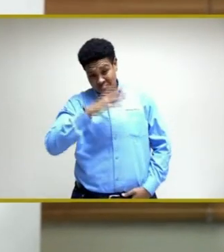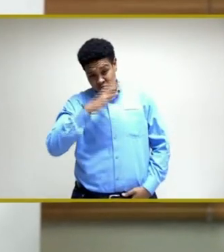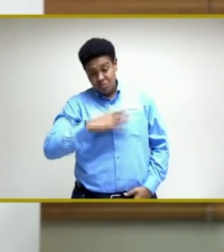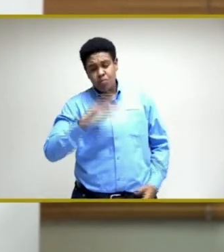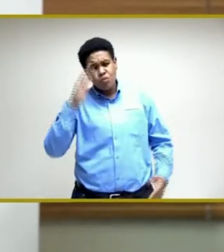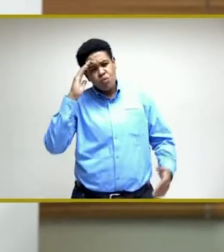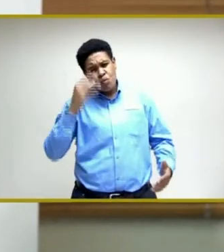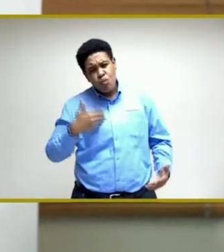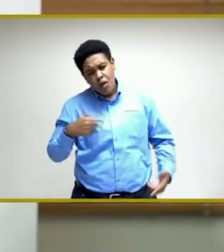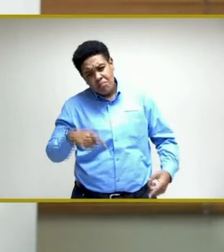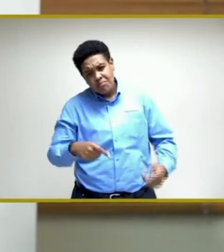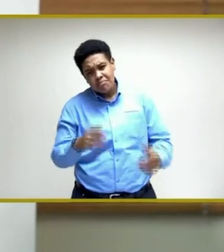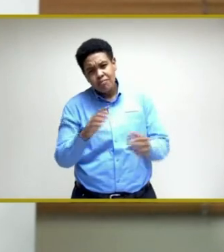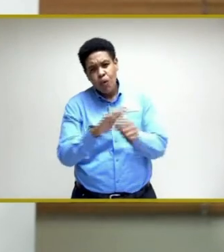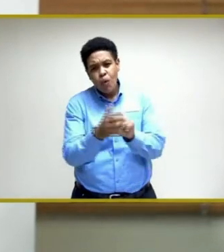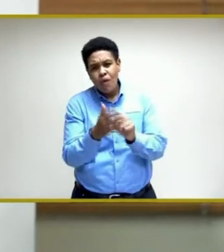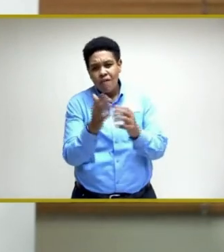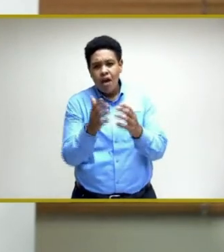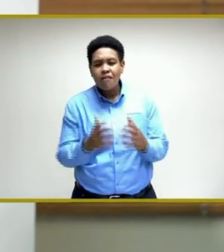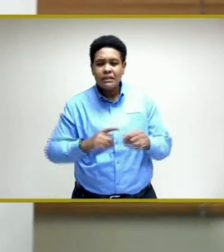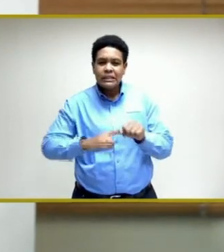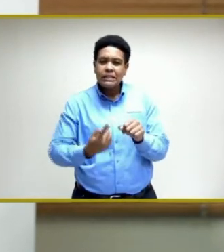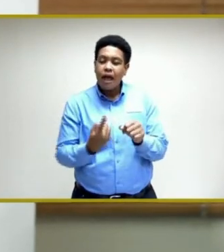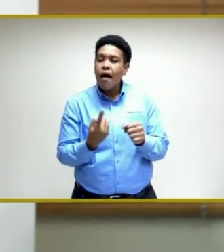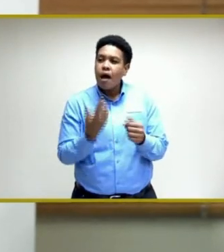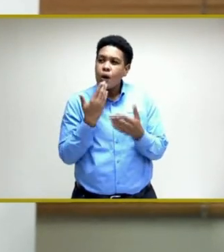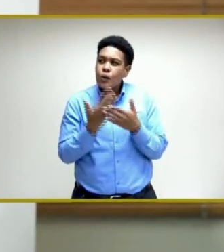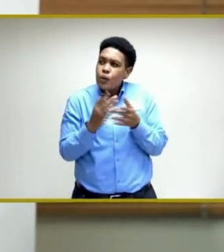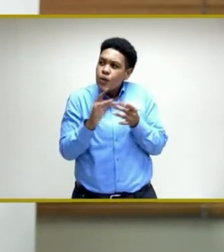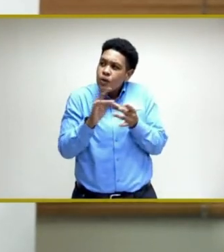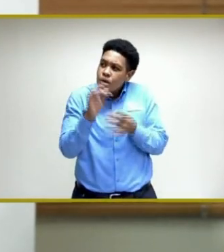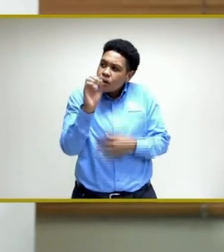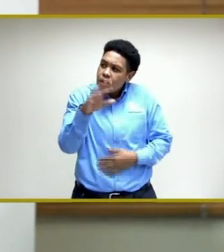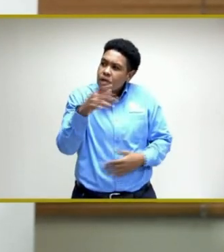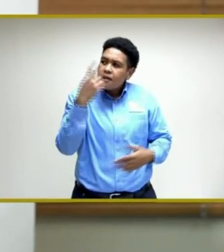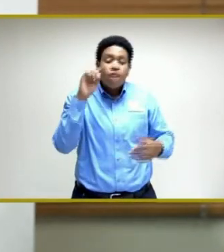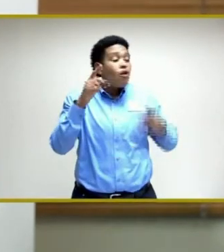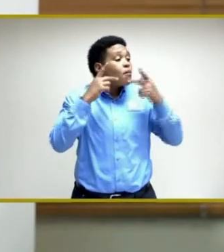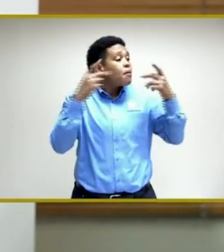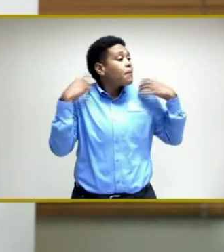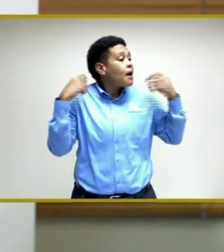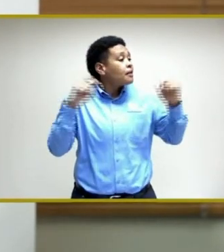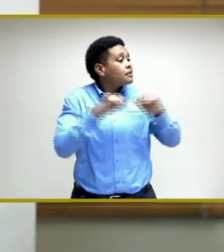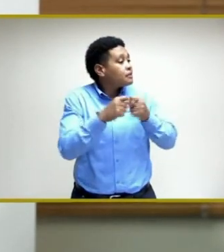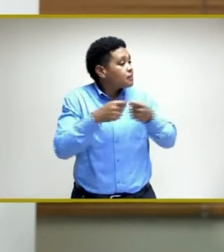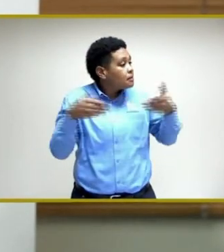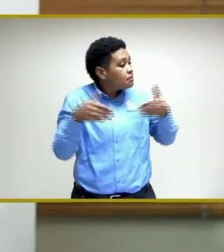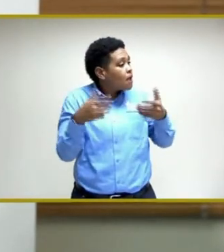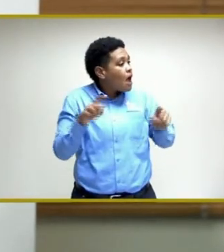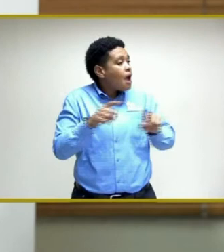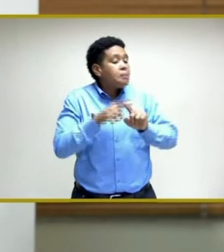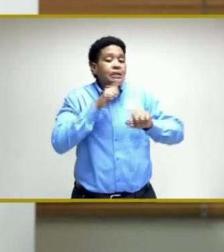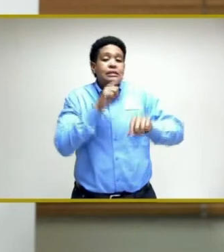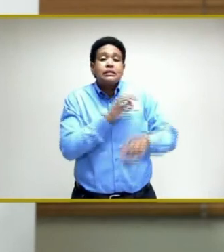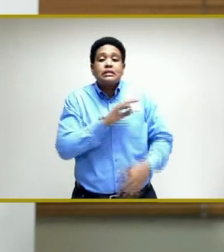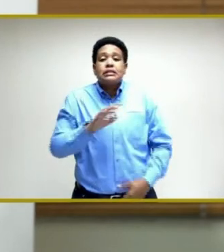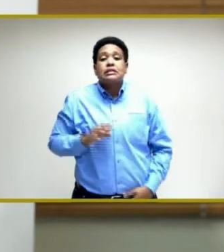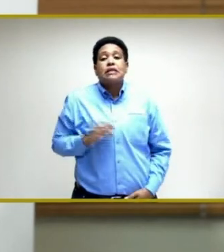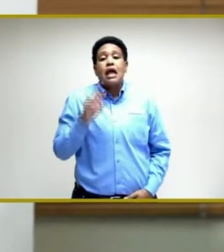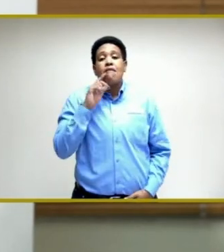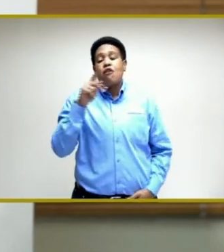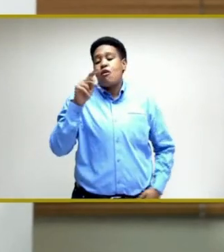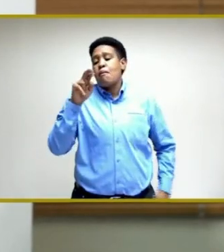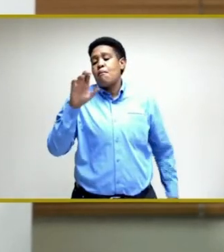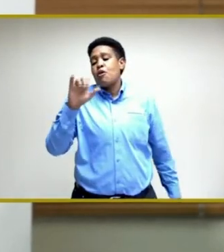a solemn note. On behalf of the public health fraternity, the staff at the Percy Junior